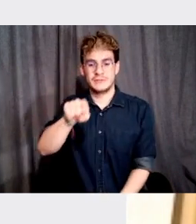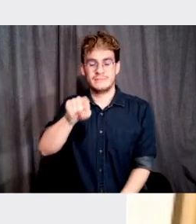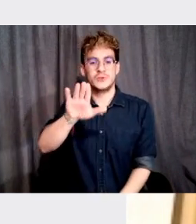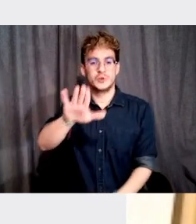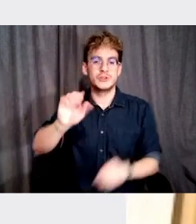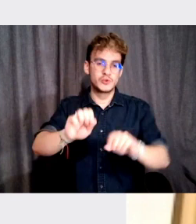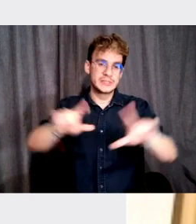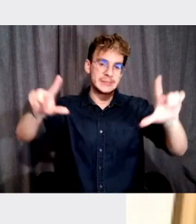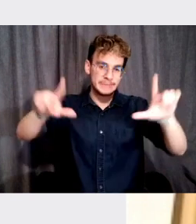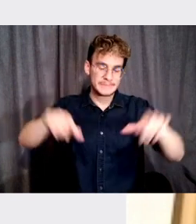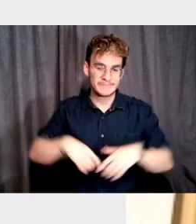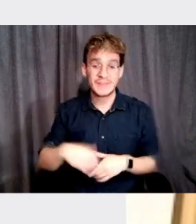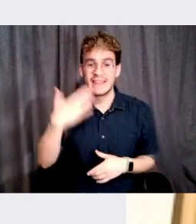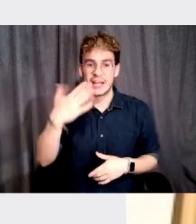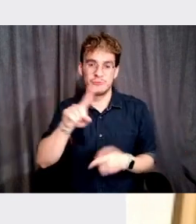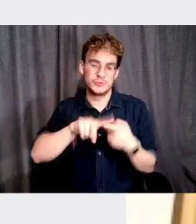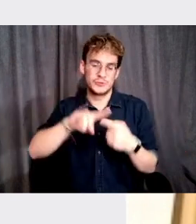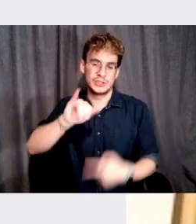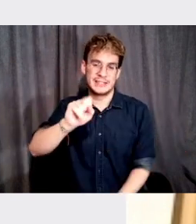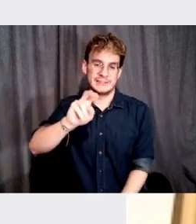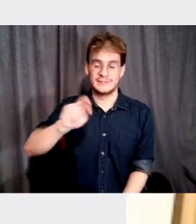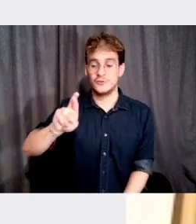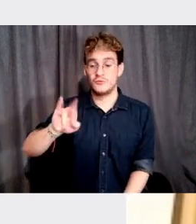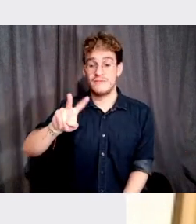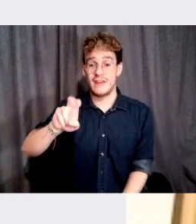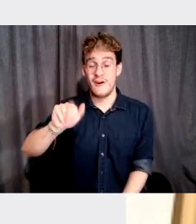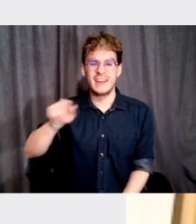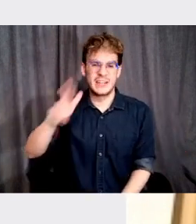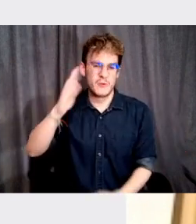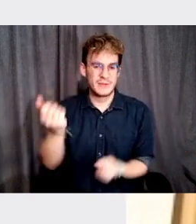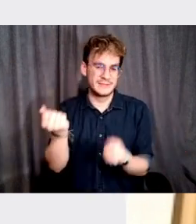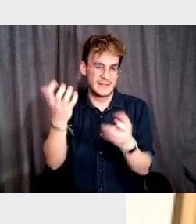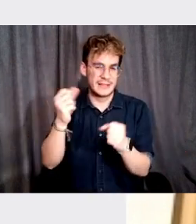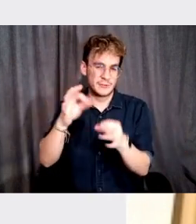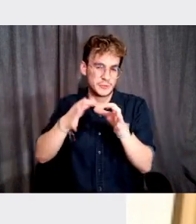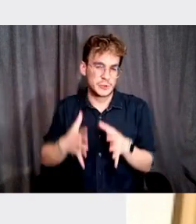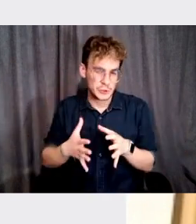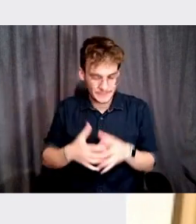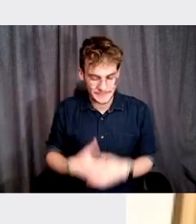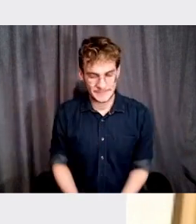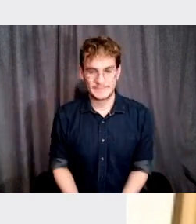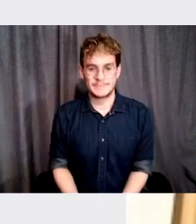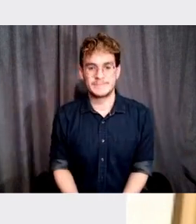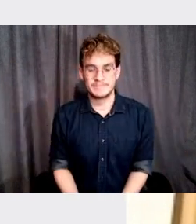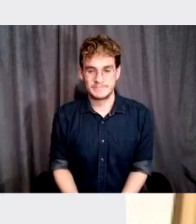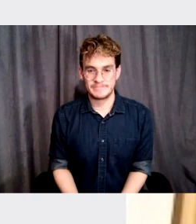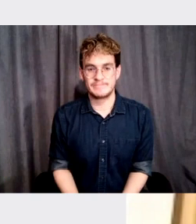your screen. Thanks also to Jason Rivera, who will be our sign language interpreter tonight.